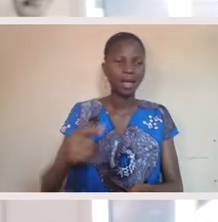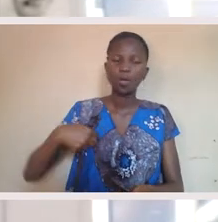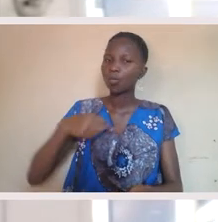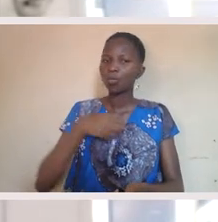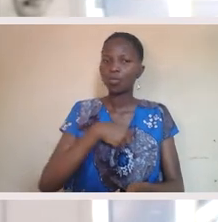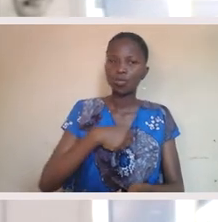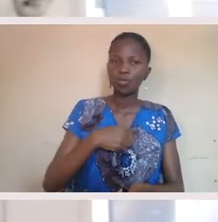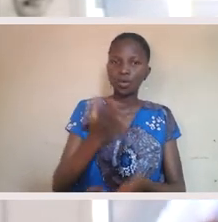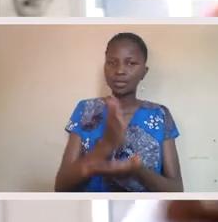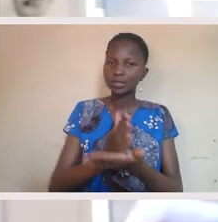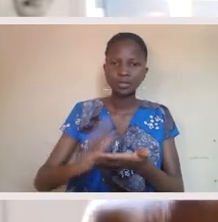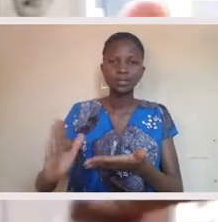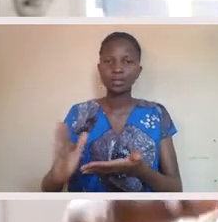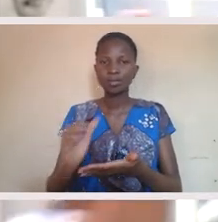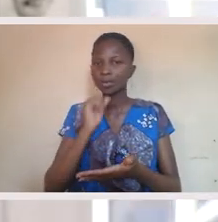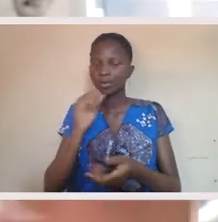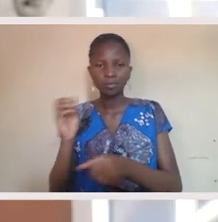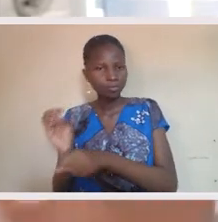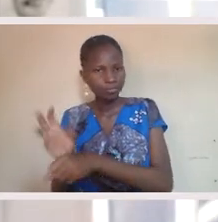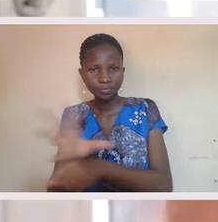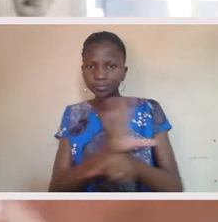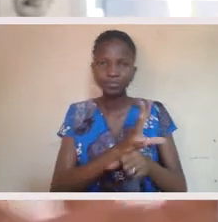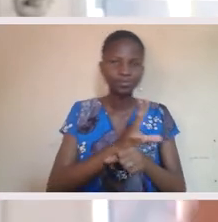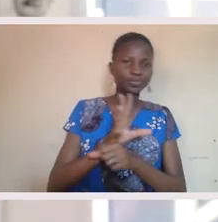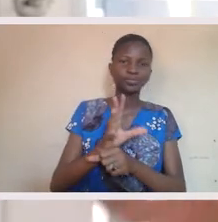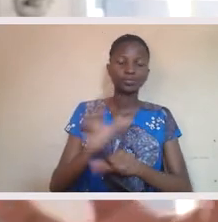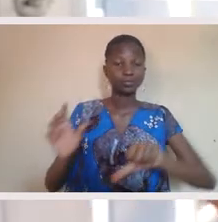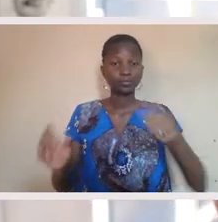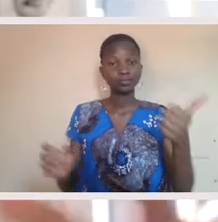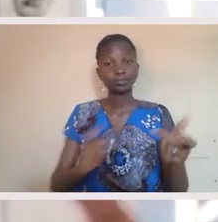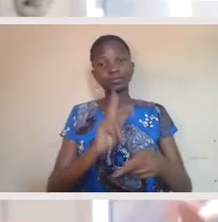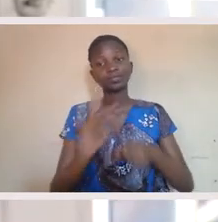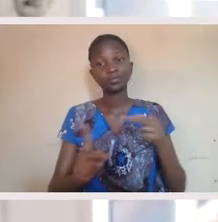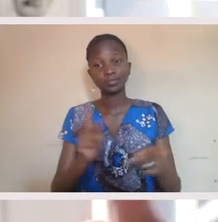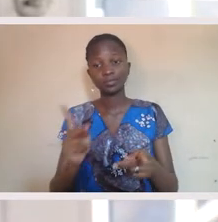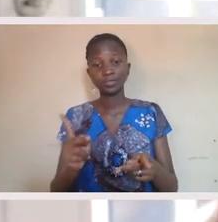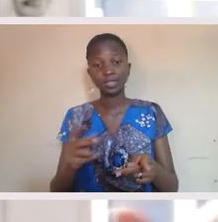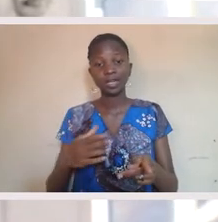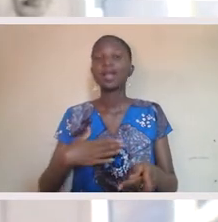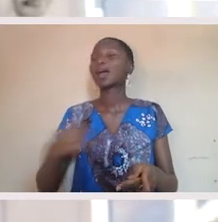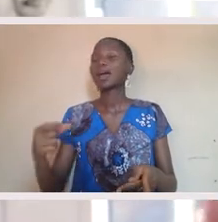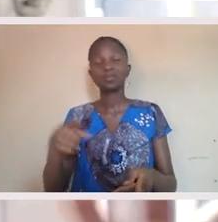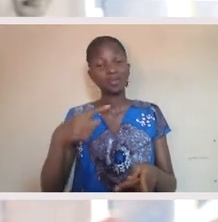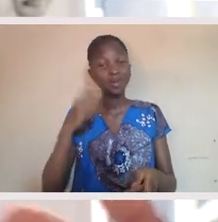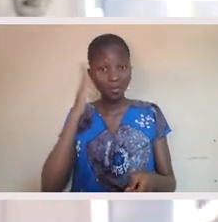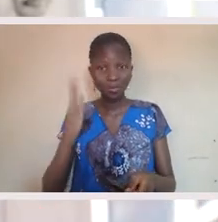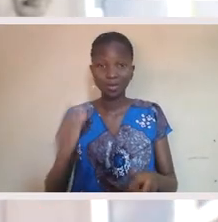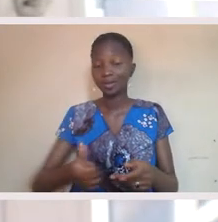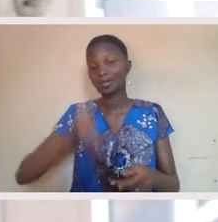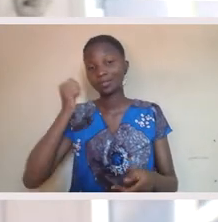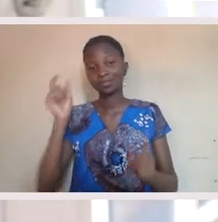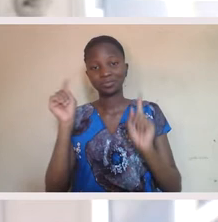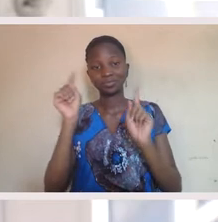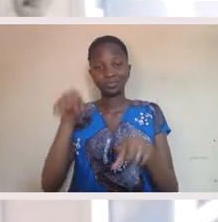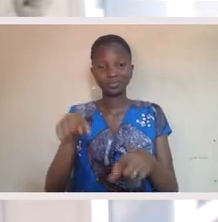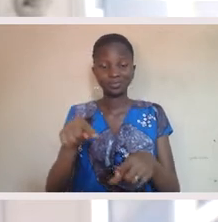separate, that we are not impacting one another on a polarity level. And I will